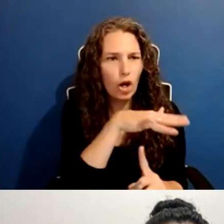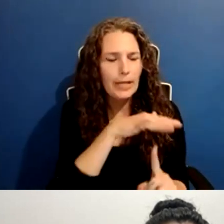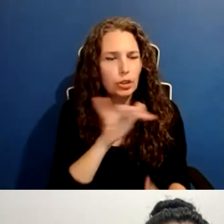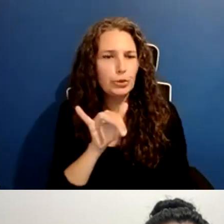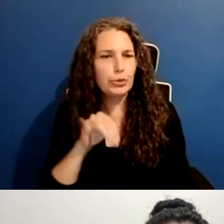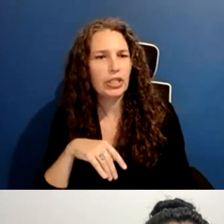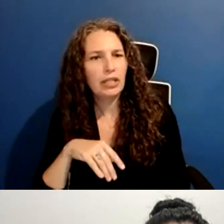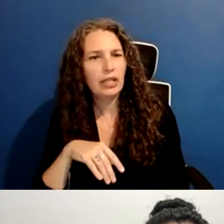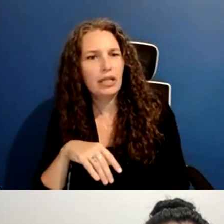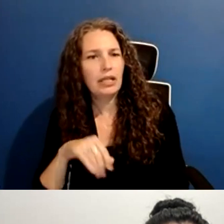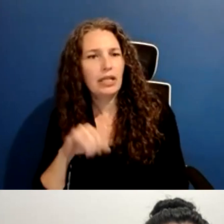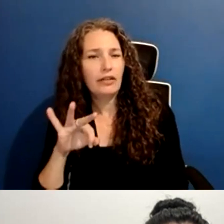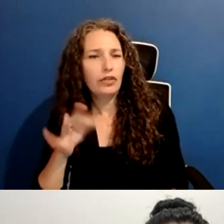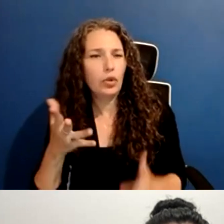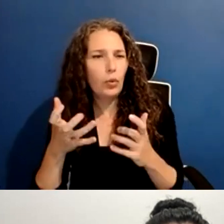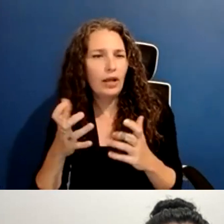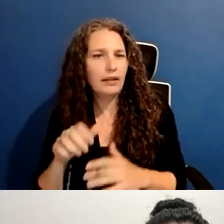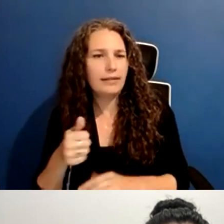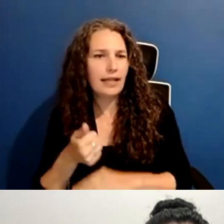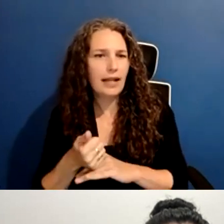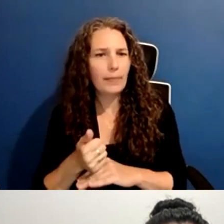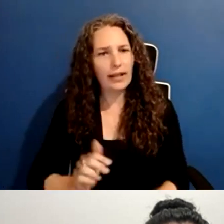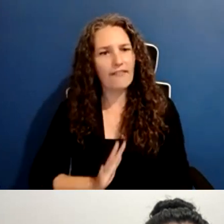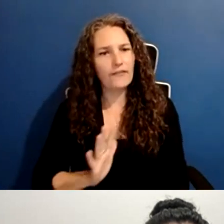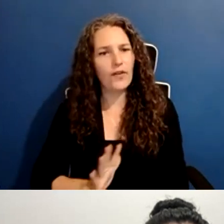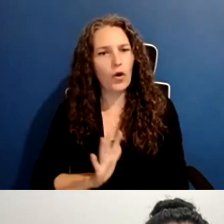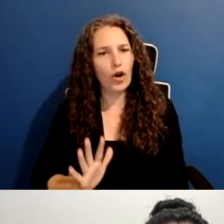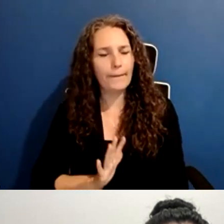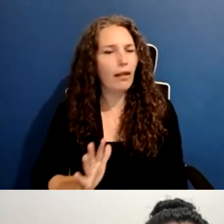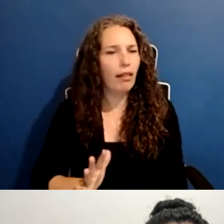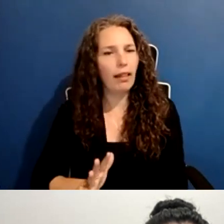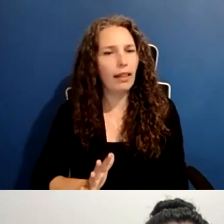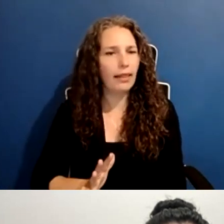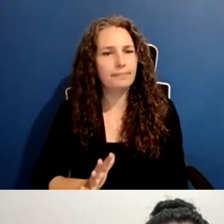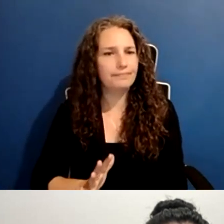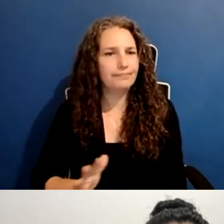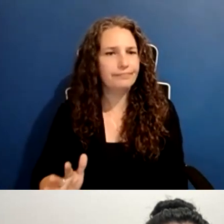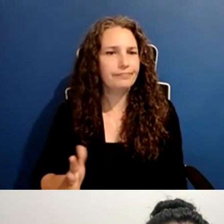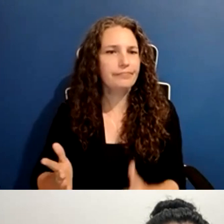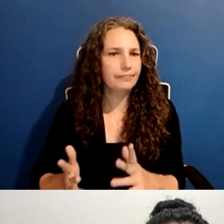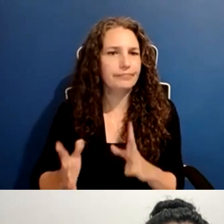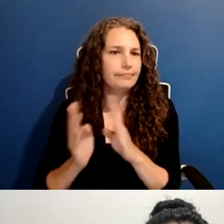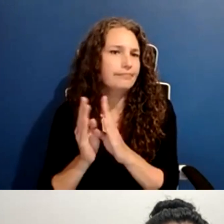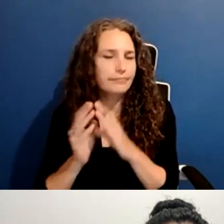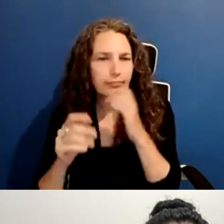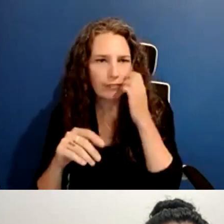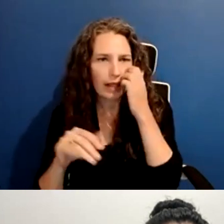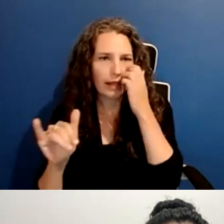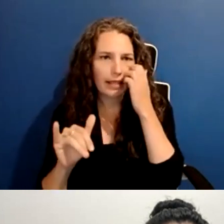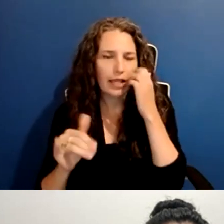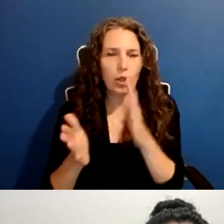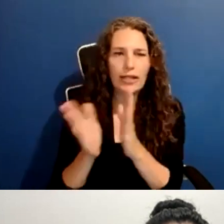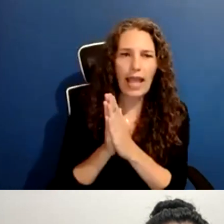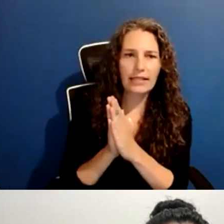Um, you can ask filmmakers who have been selected into those project markets. You can ask filmmakers who have received